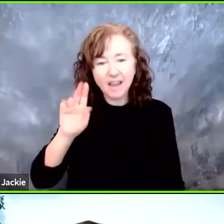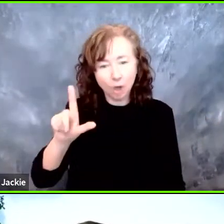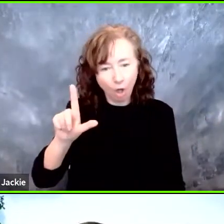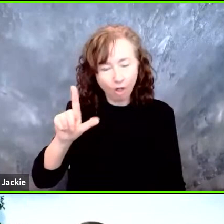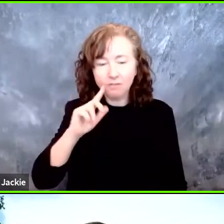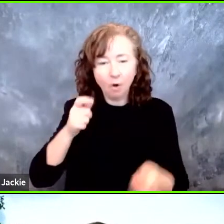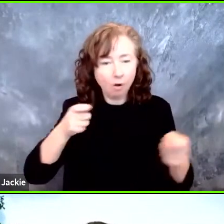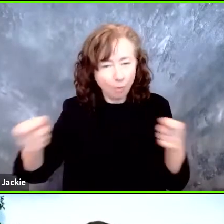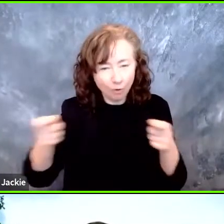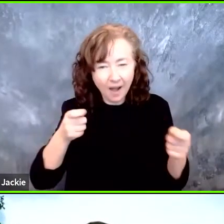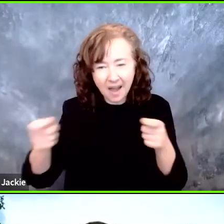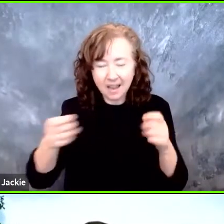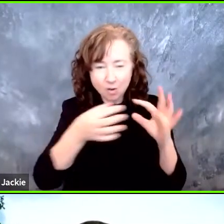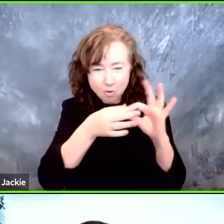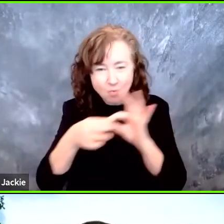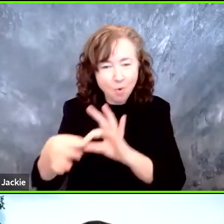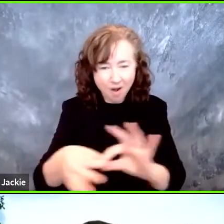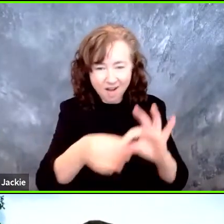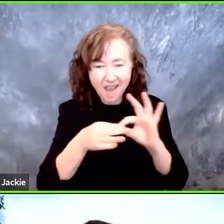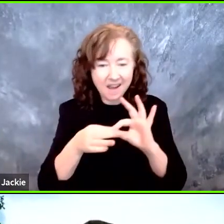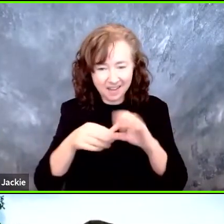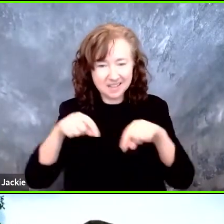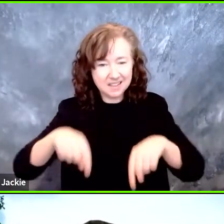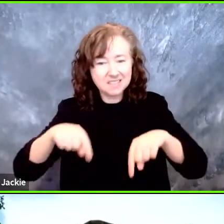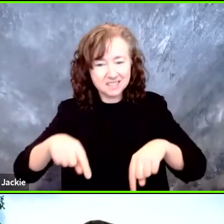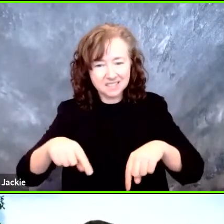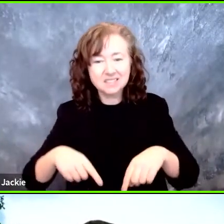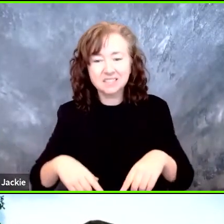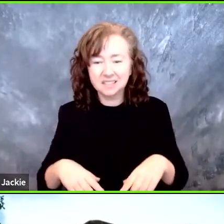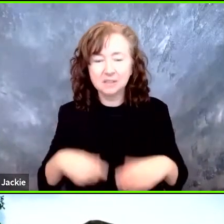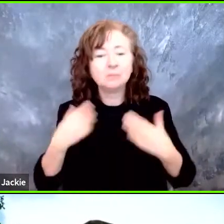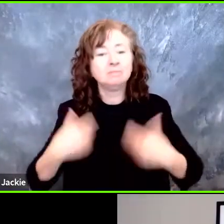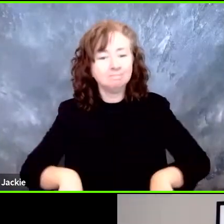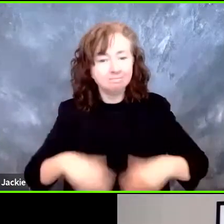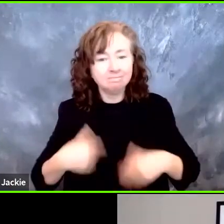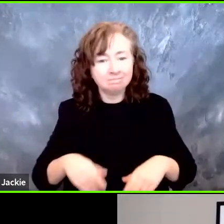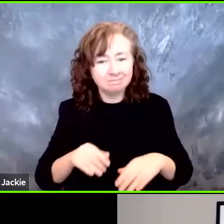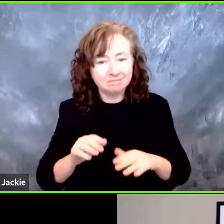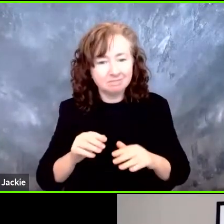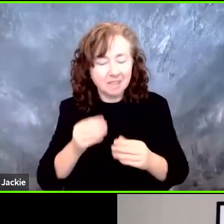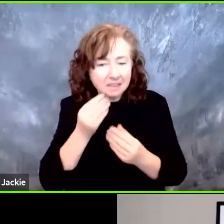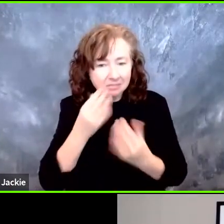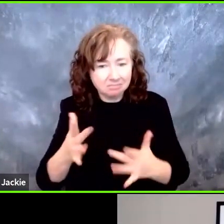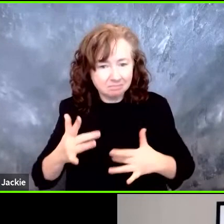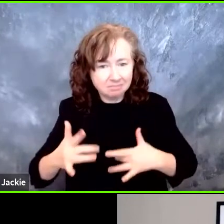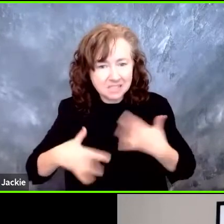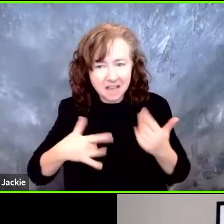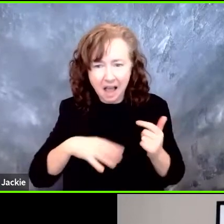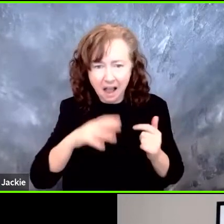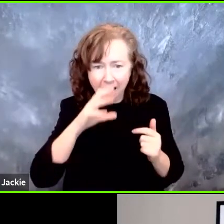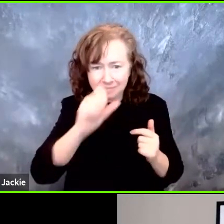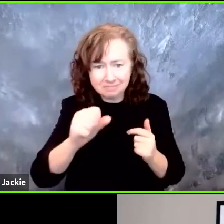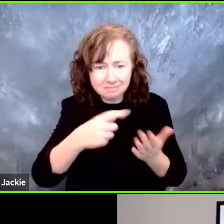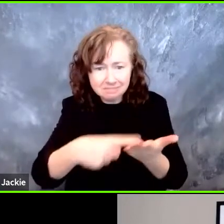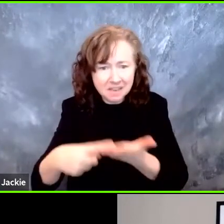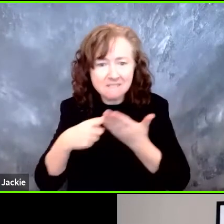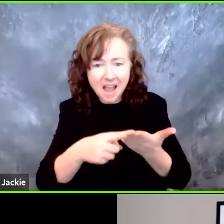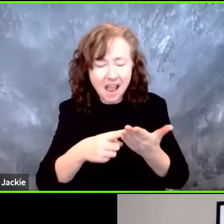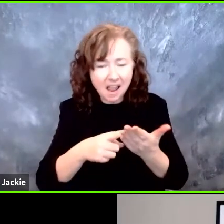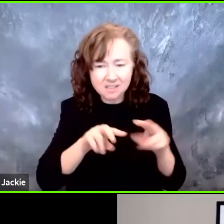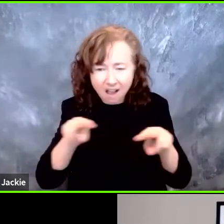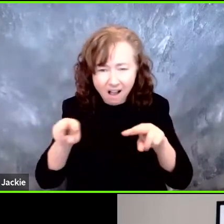coordinating this exciting and very informative question and answer, as well as just